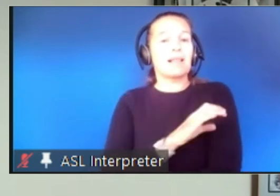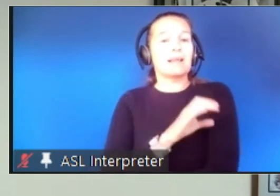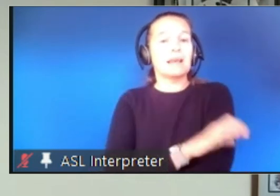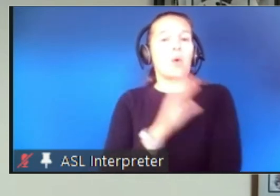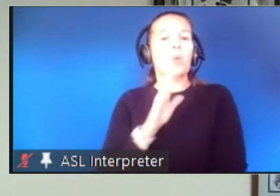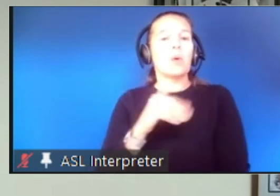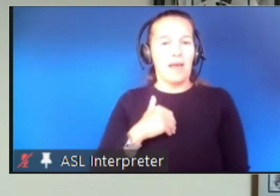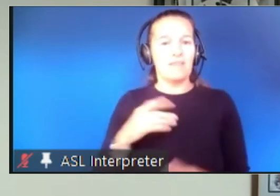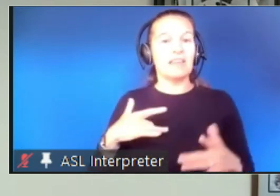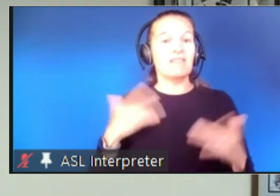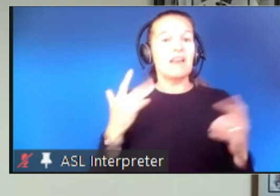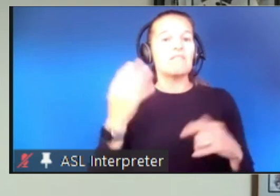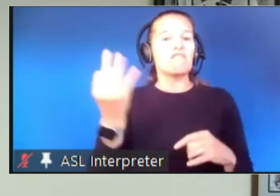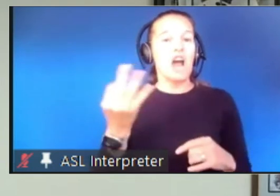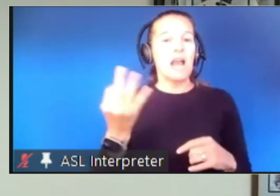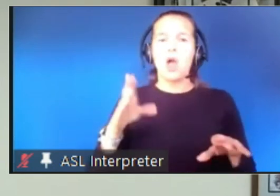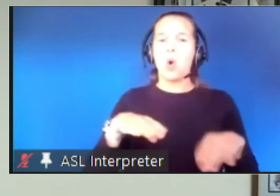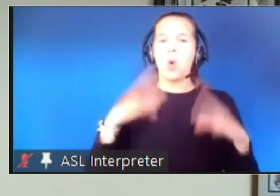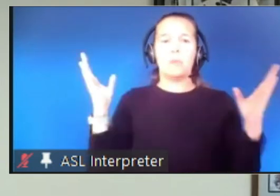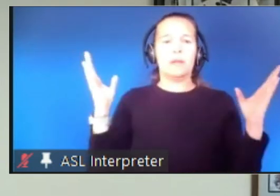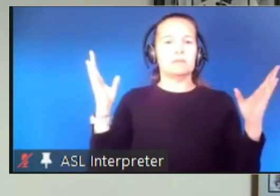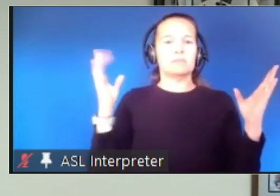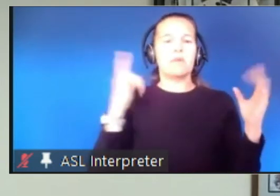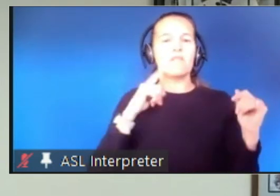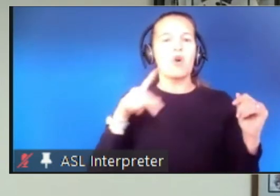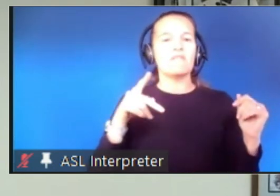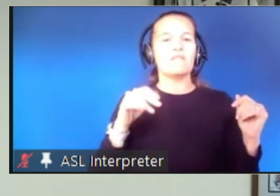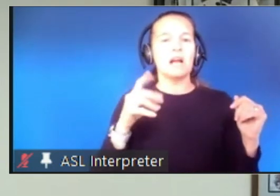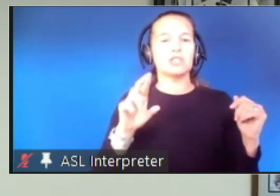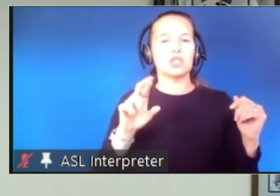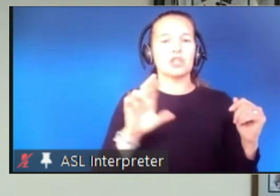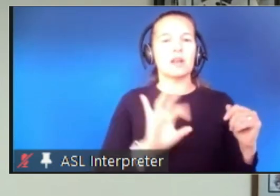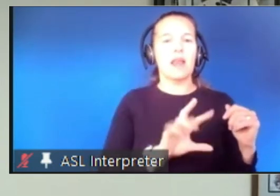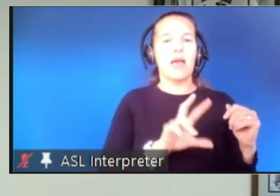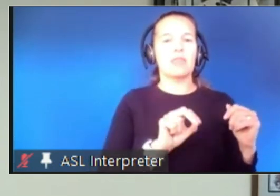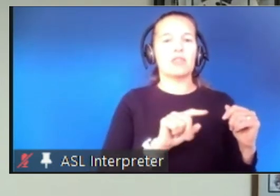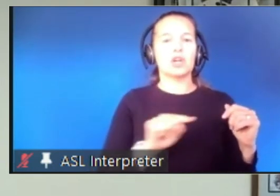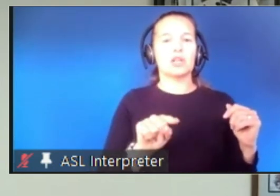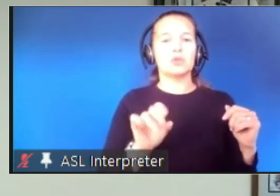is the exception. It is an open clinic of Pfizer from 9 30 to 12 30.